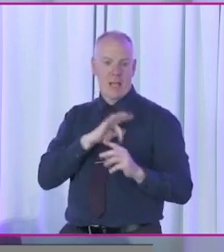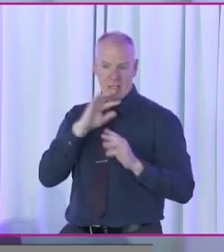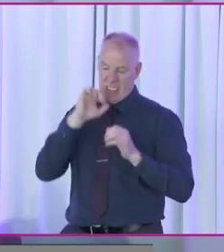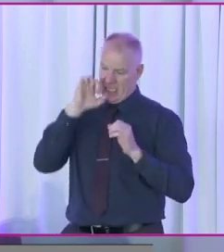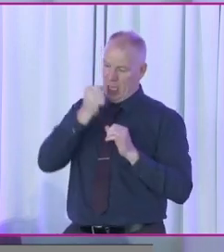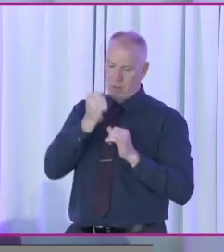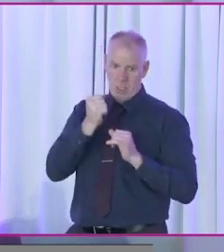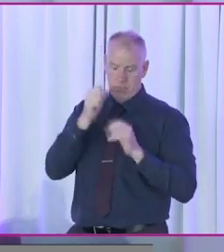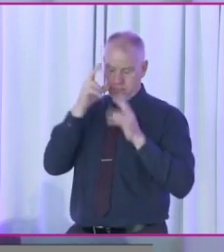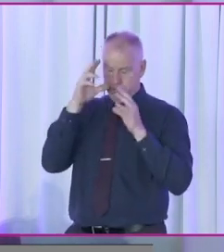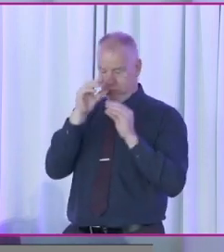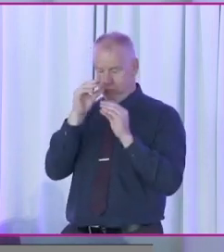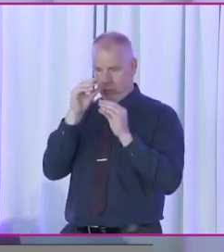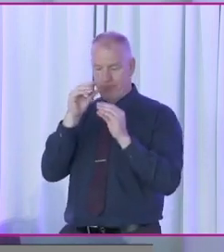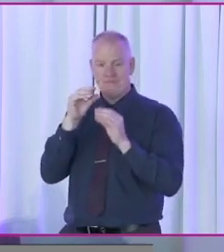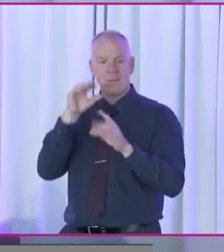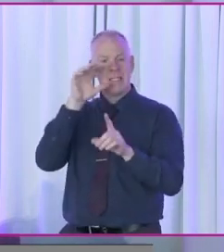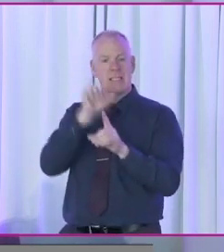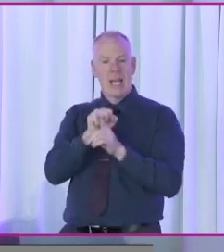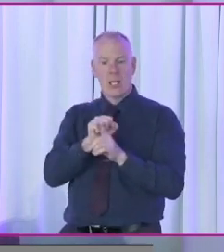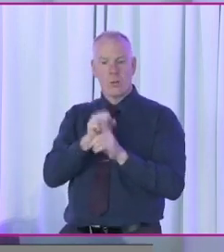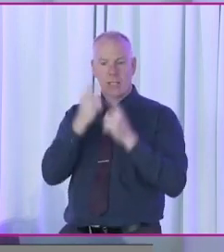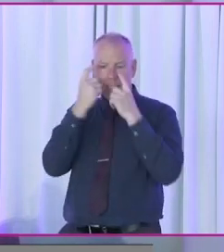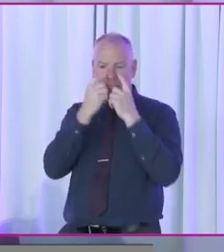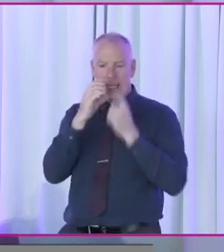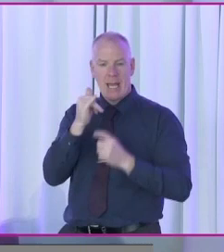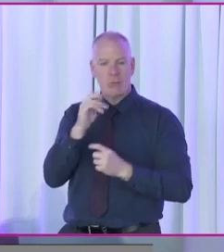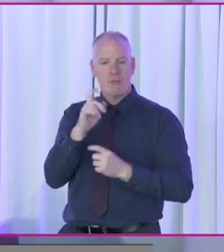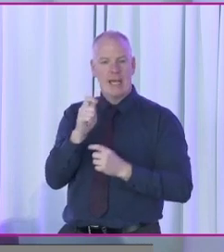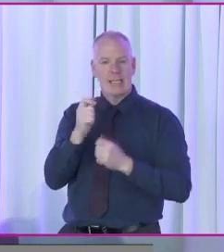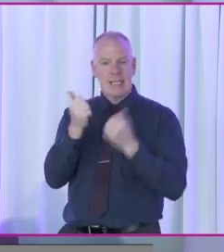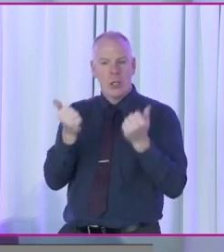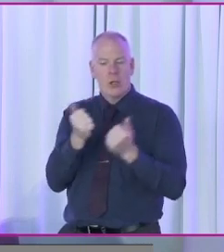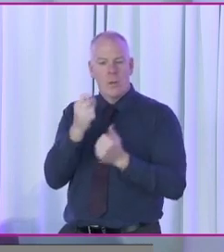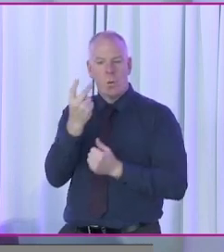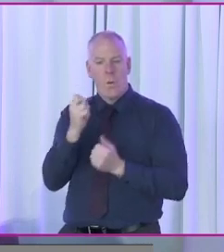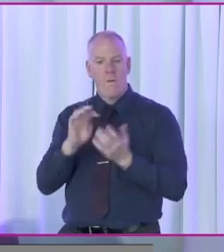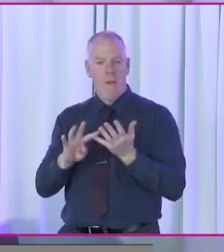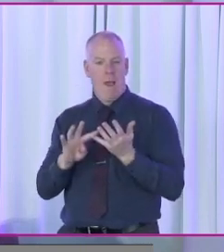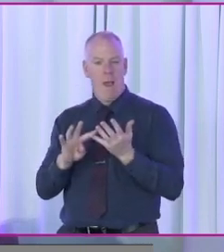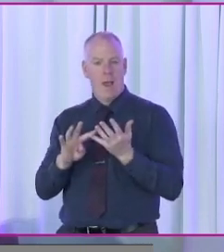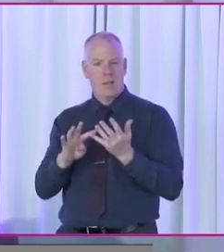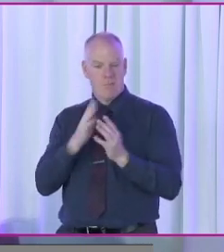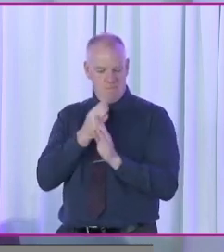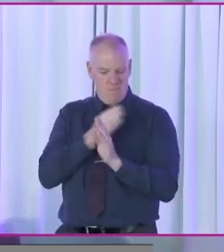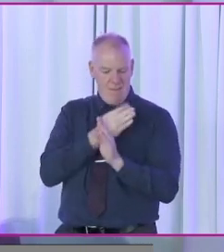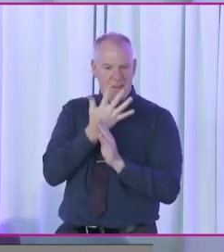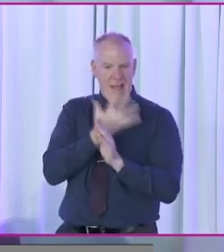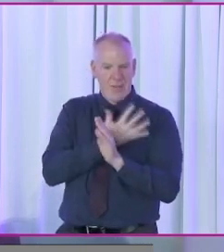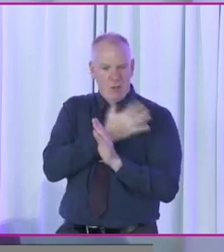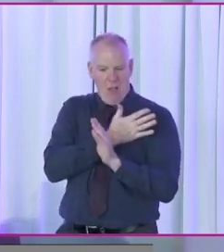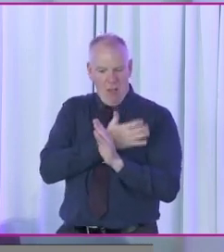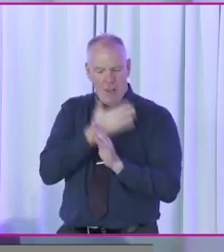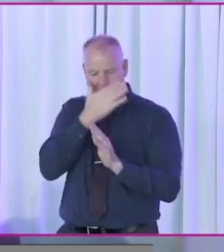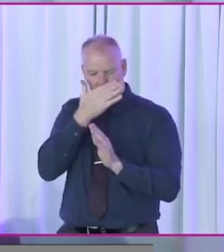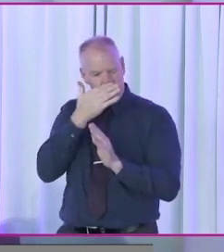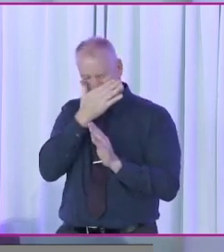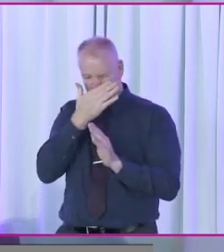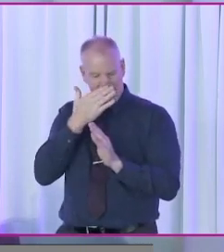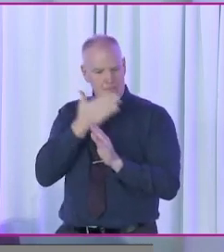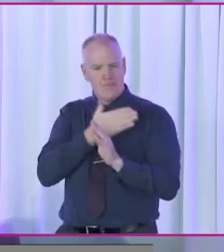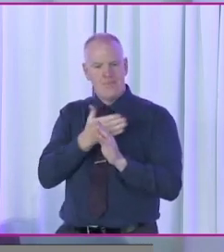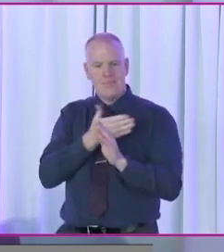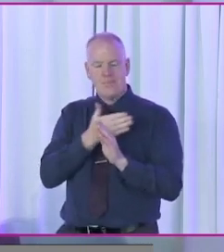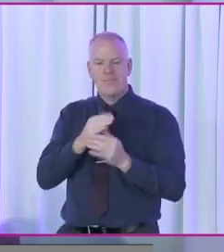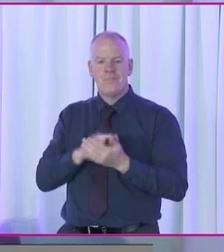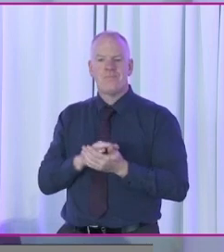impaired. I was diagnosed with cataracts in 2009. I'd been going on for five years. And so it was